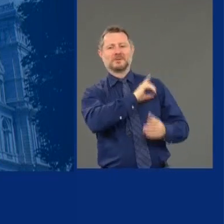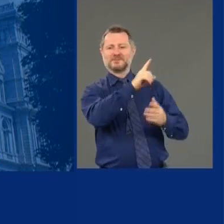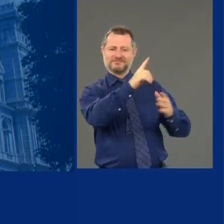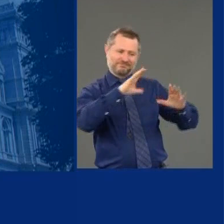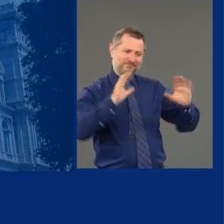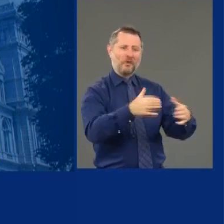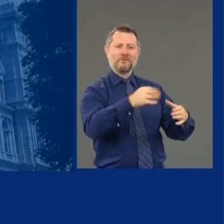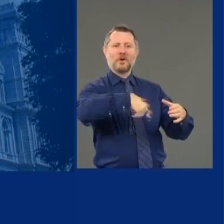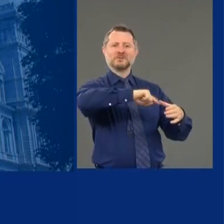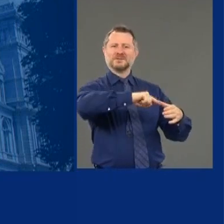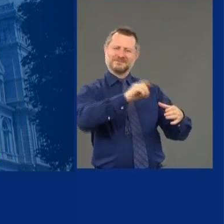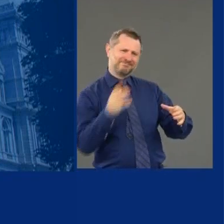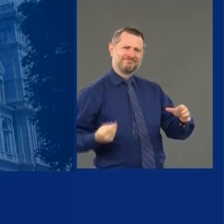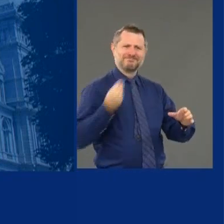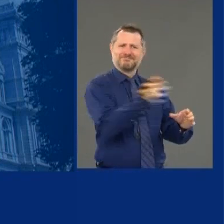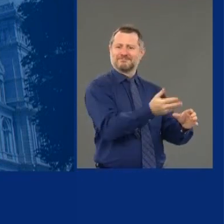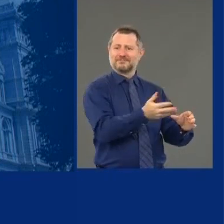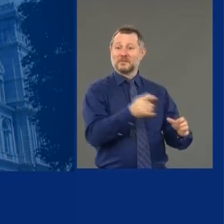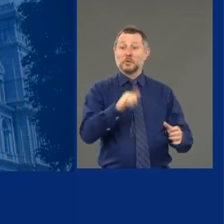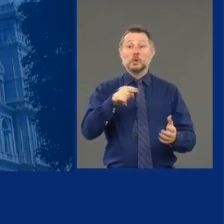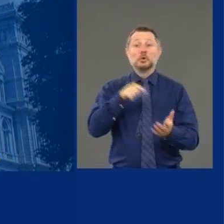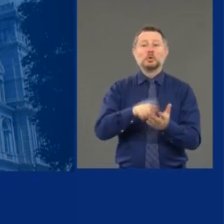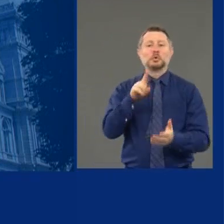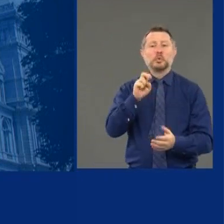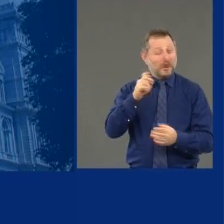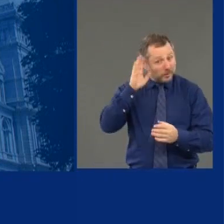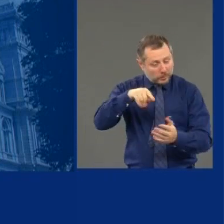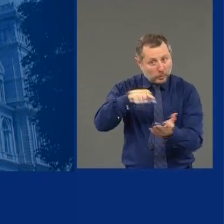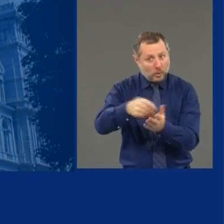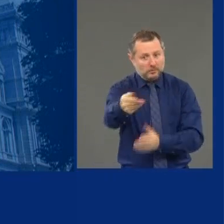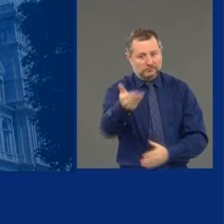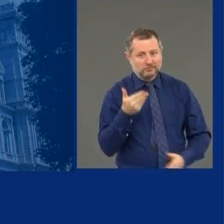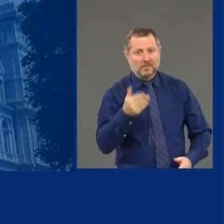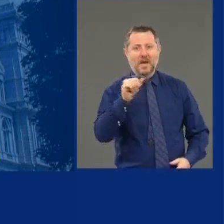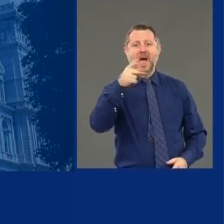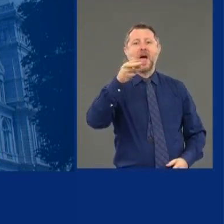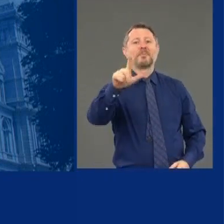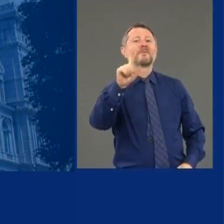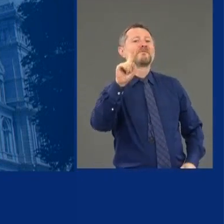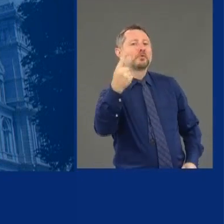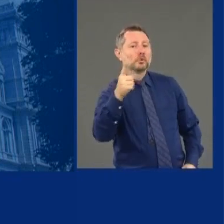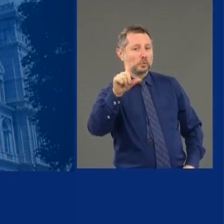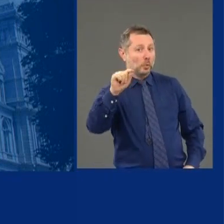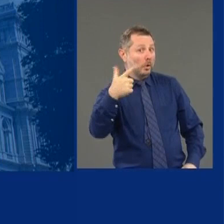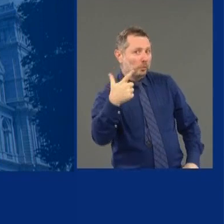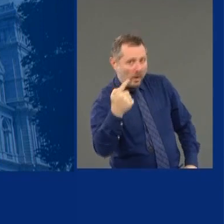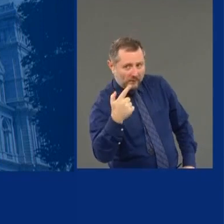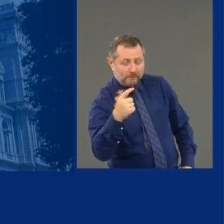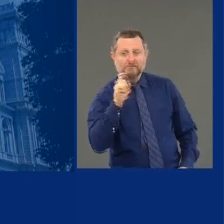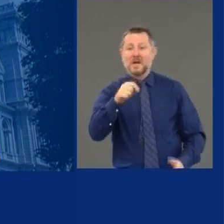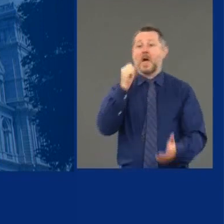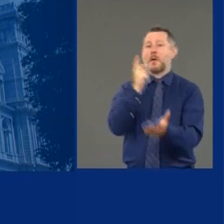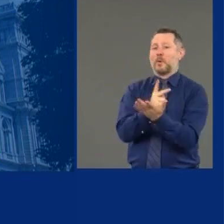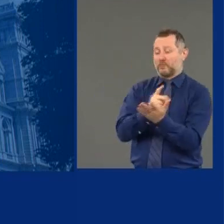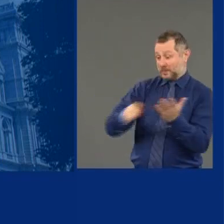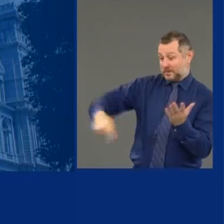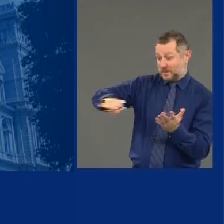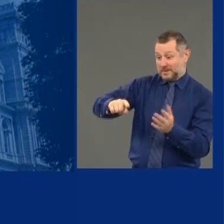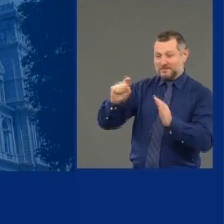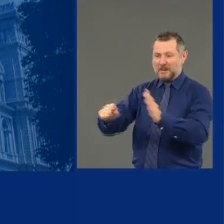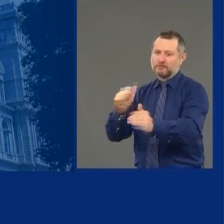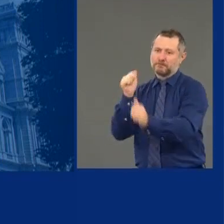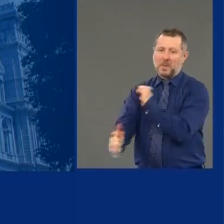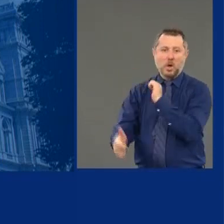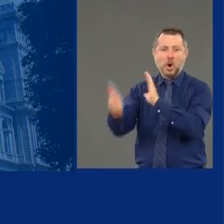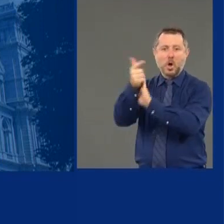We want it by April 1. We want it to be legislated by April 1. So come